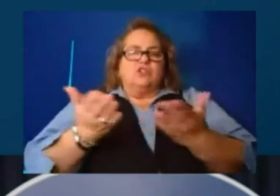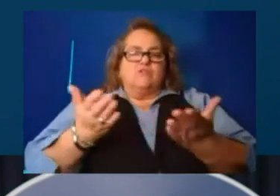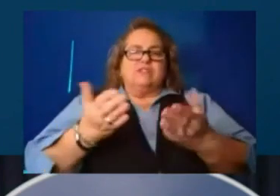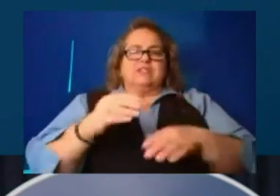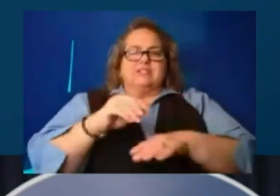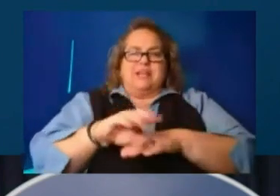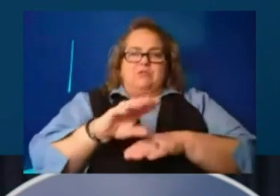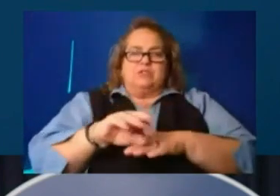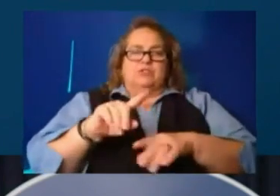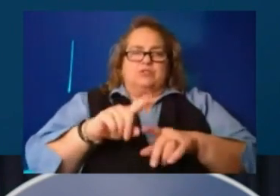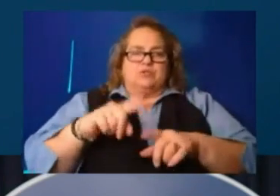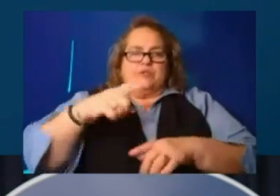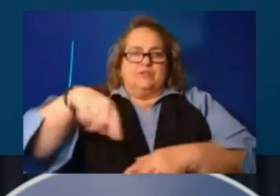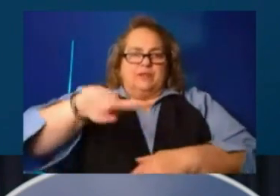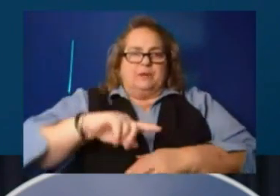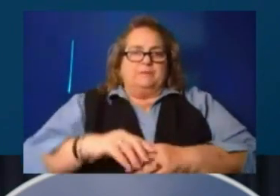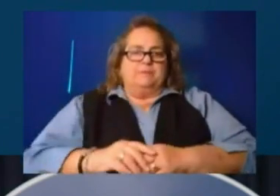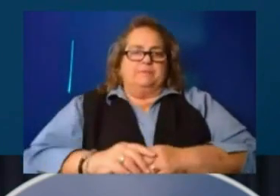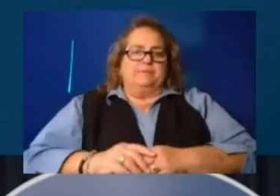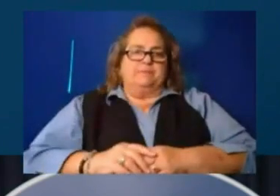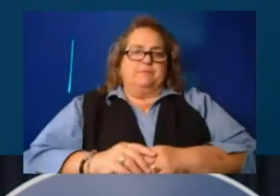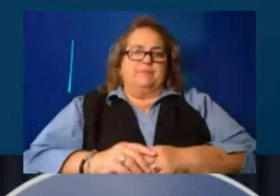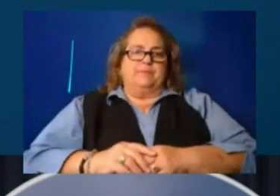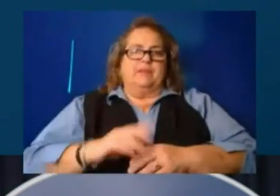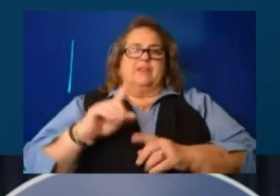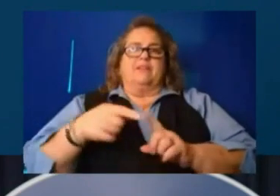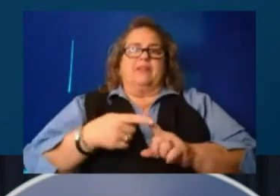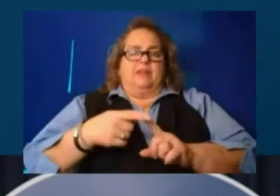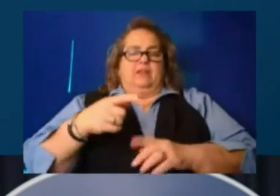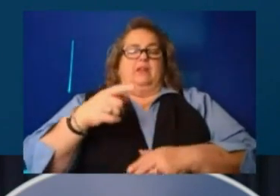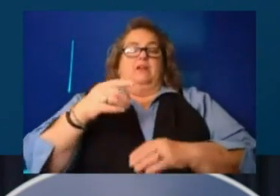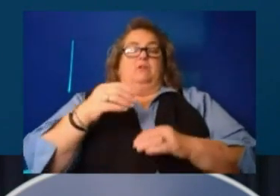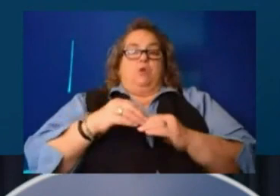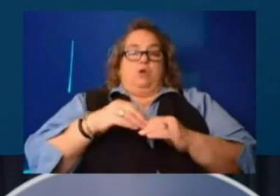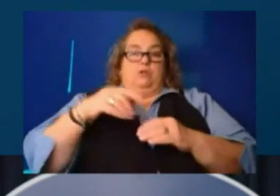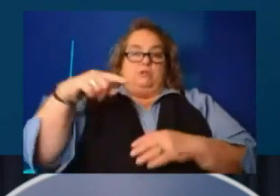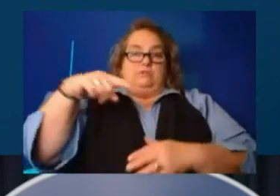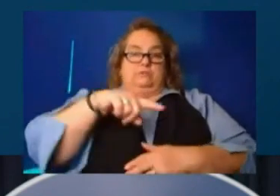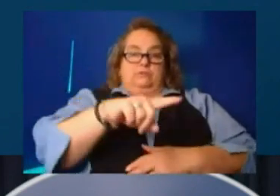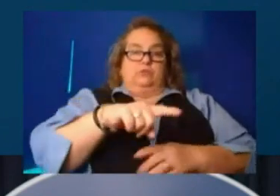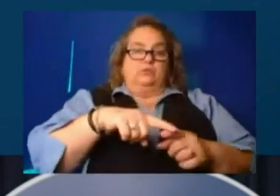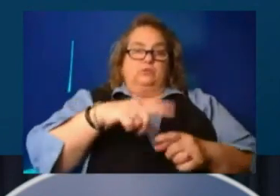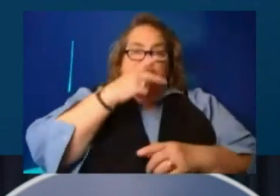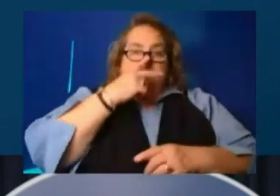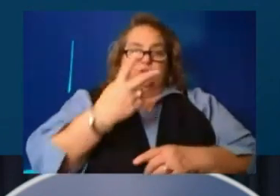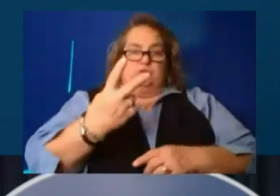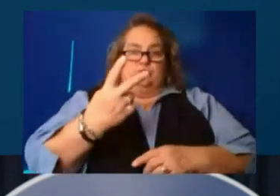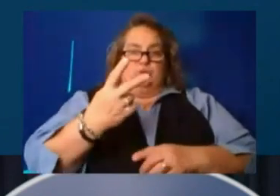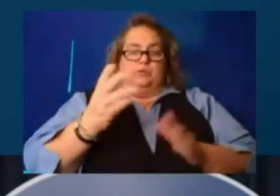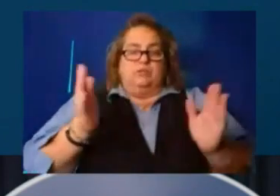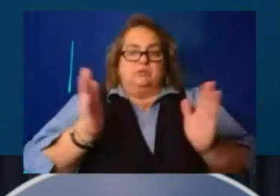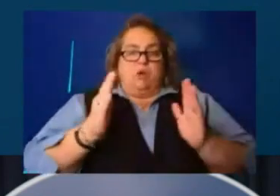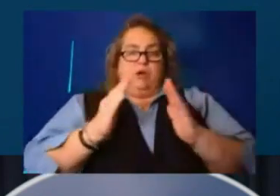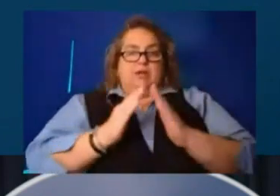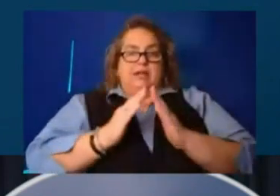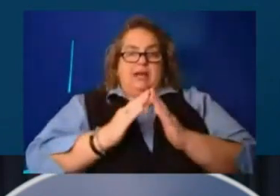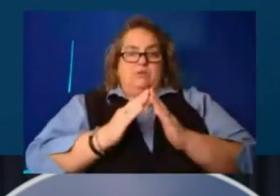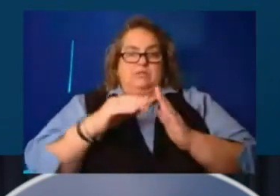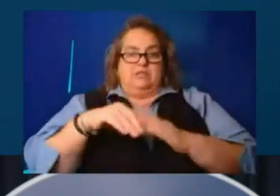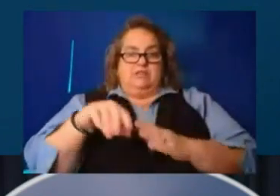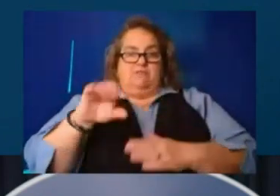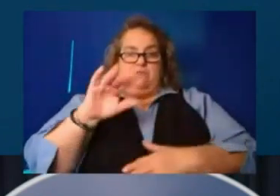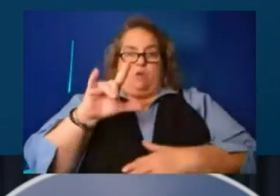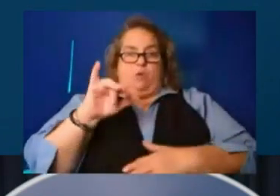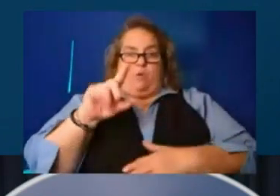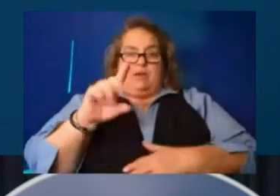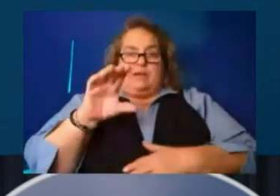them. Then we went down the road and saw two smaller towns in Floyd County. Um,